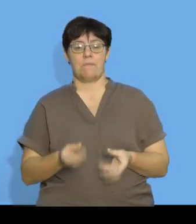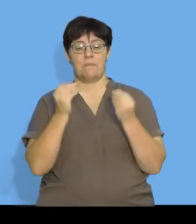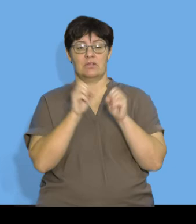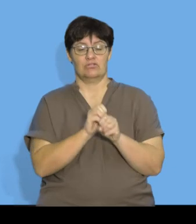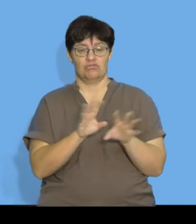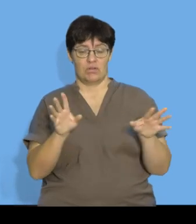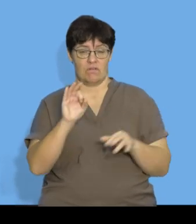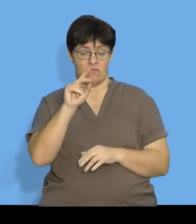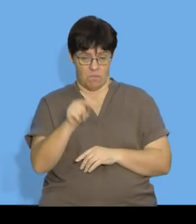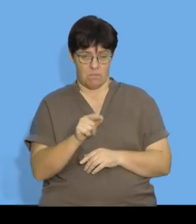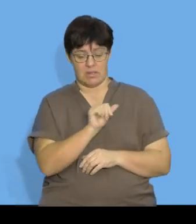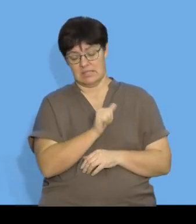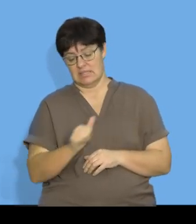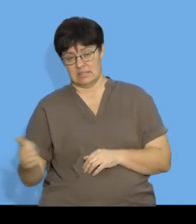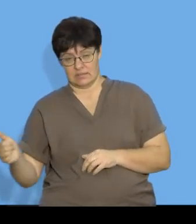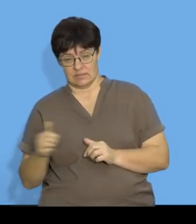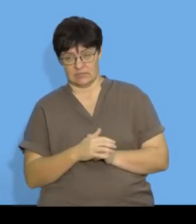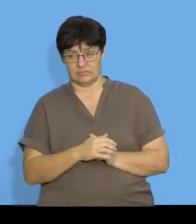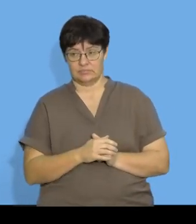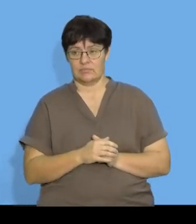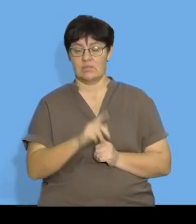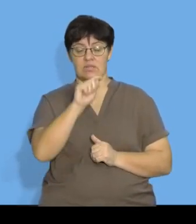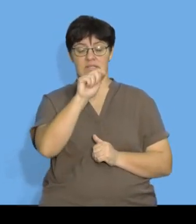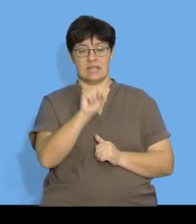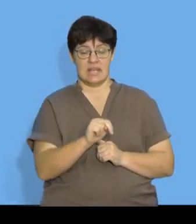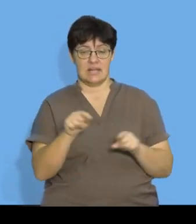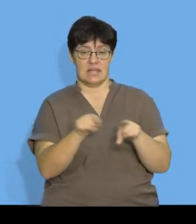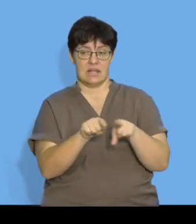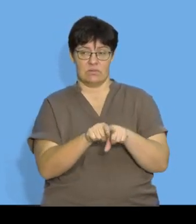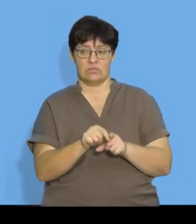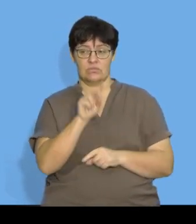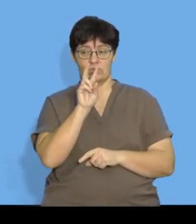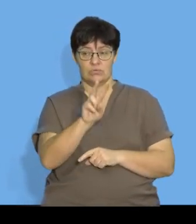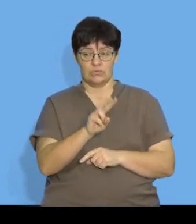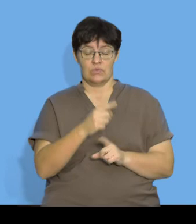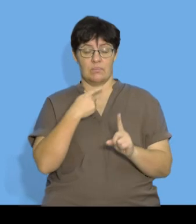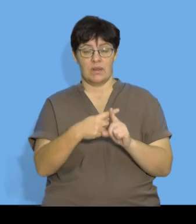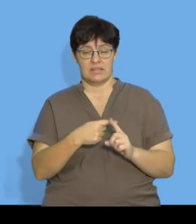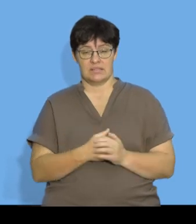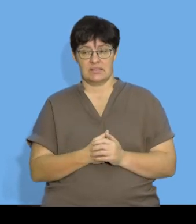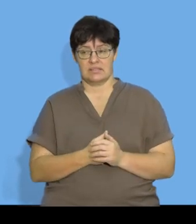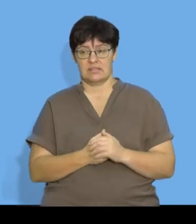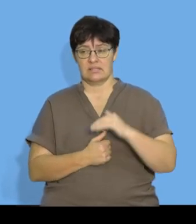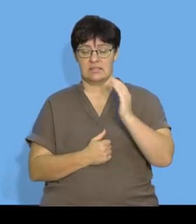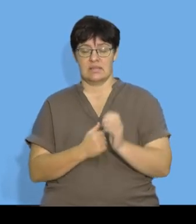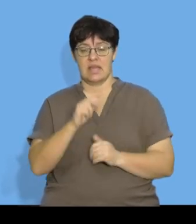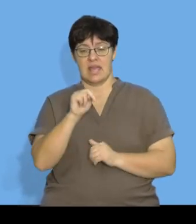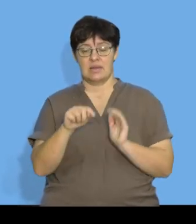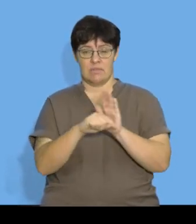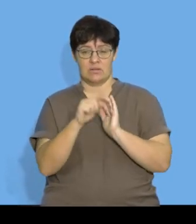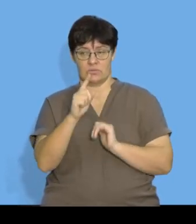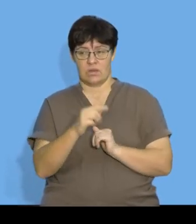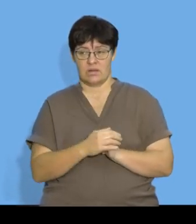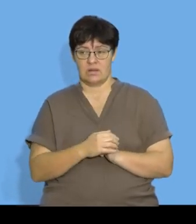sequence so tn will be equal to 2 plus n minus 1 times